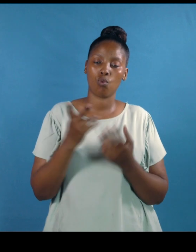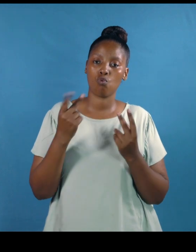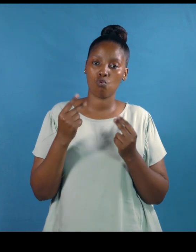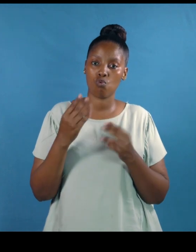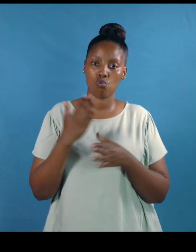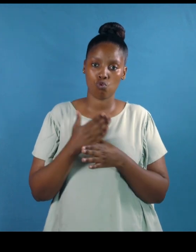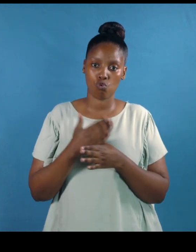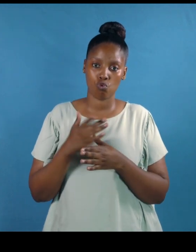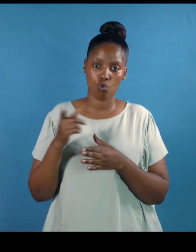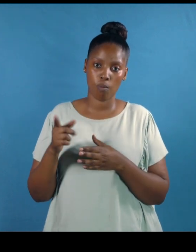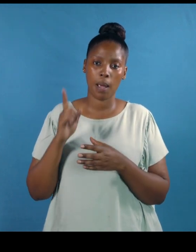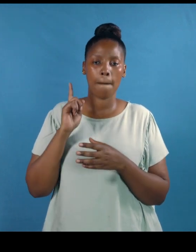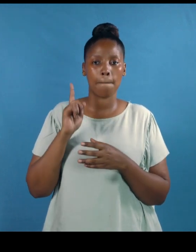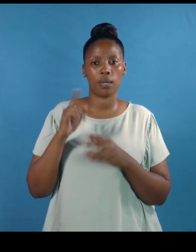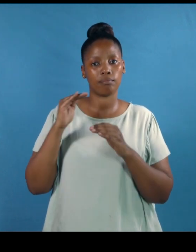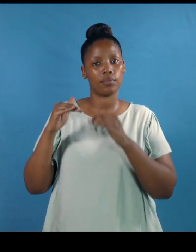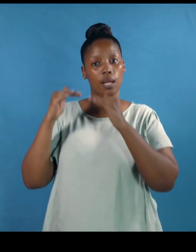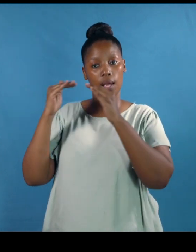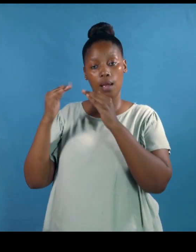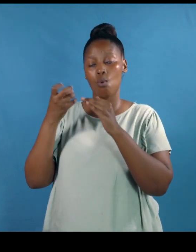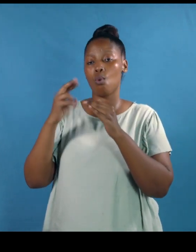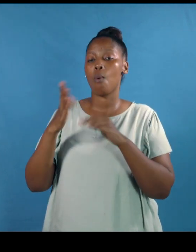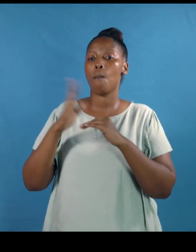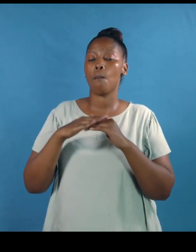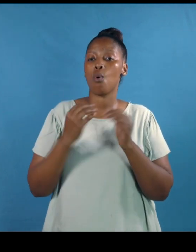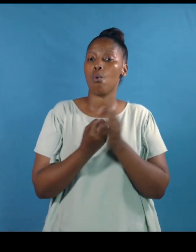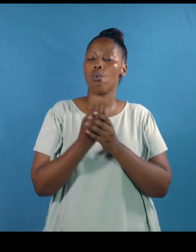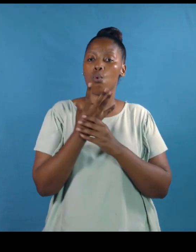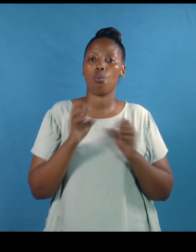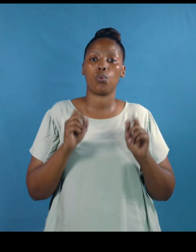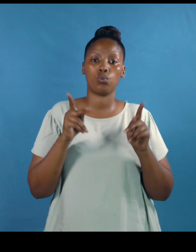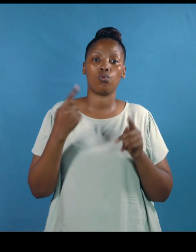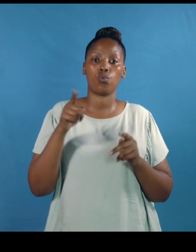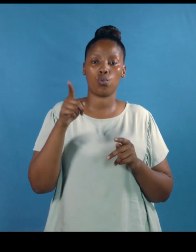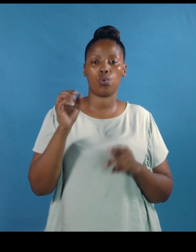at the very least has more growth opportunity for you in the future